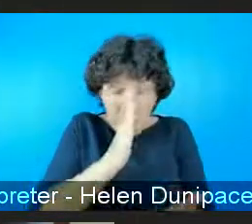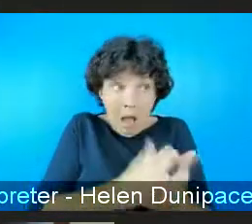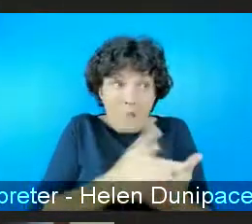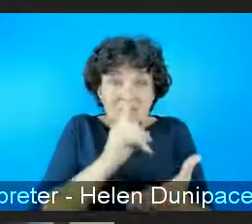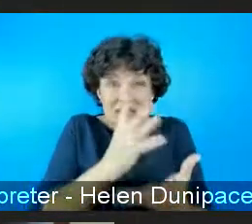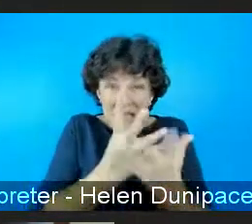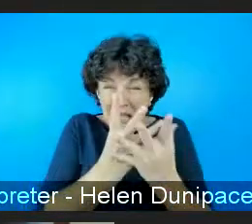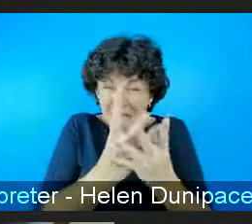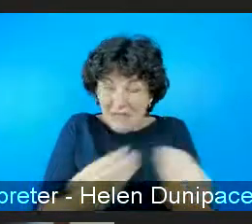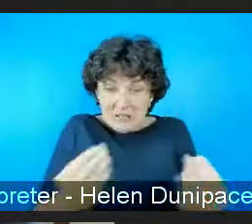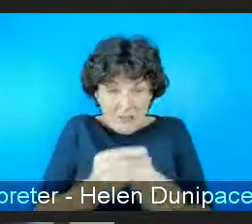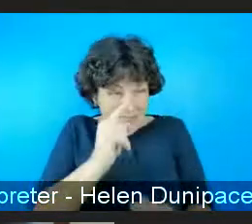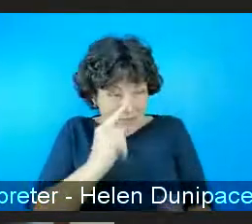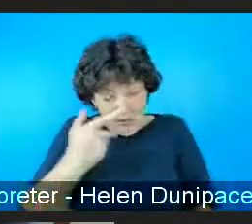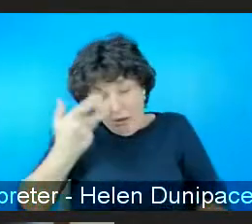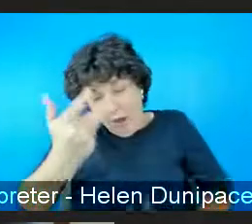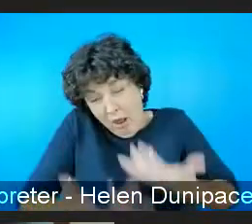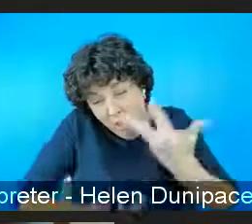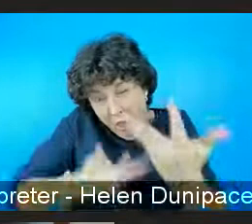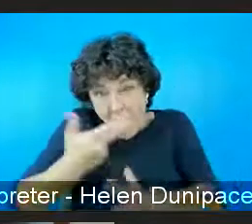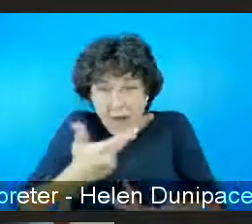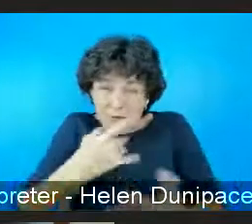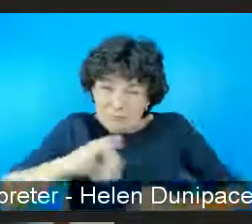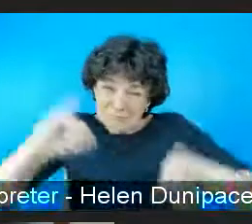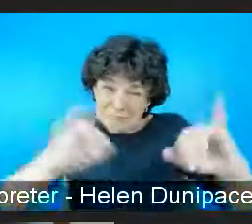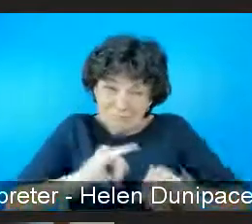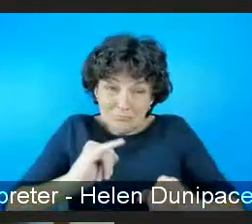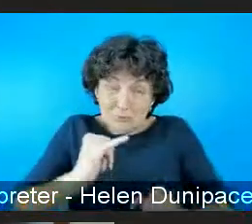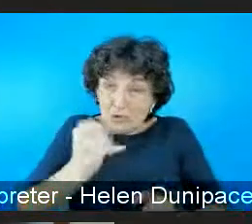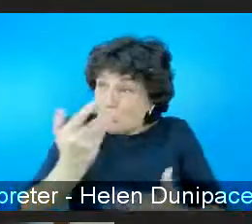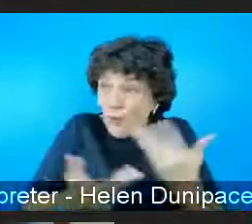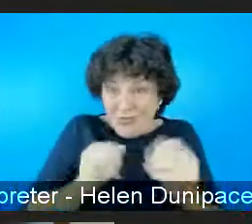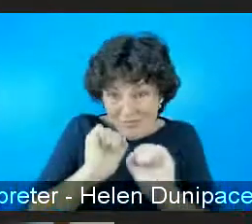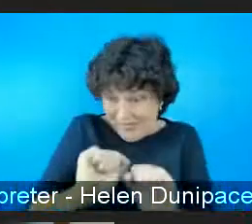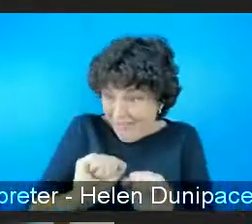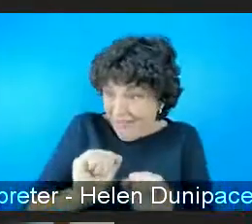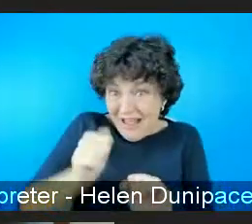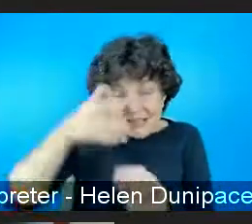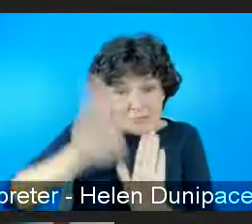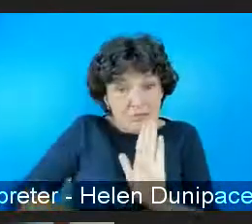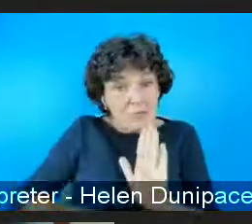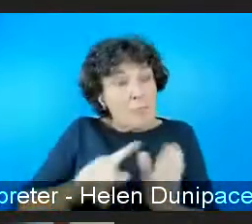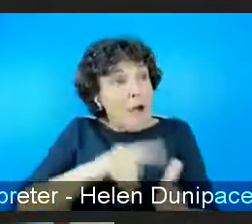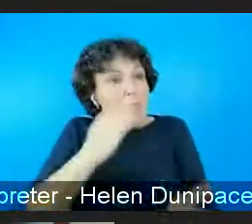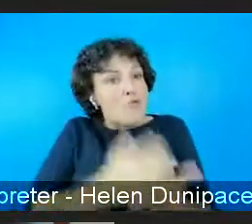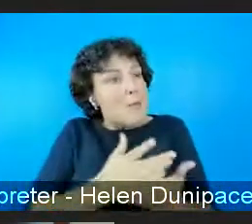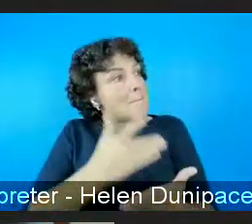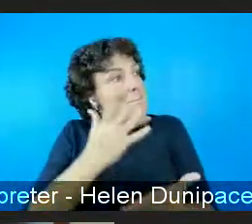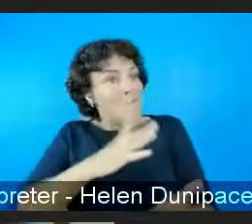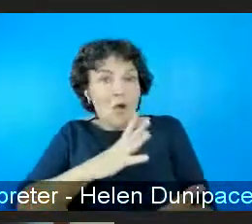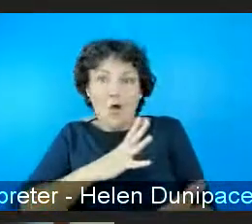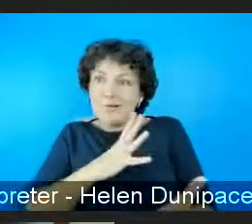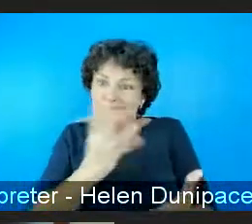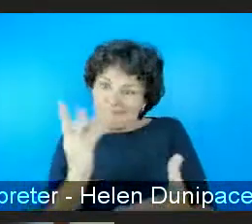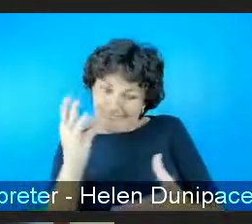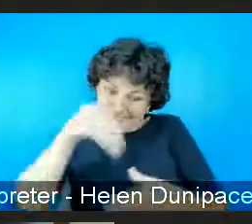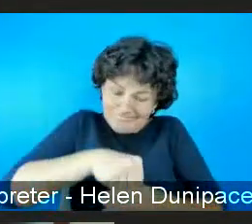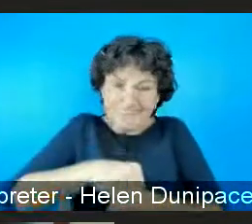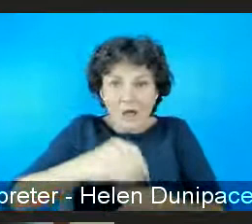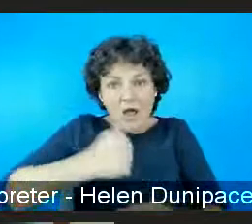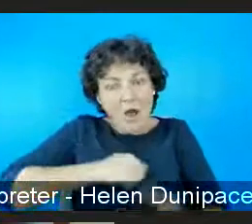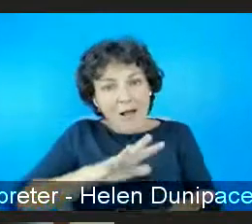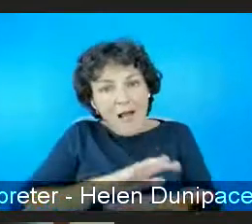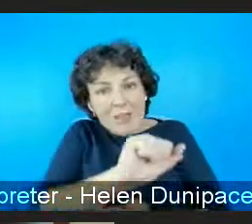horrific stories but because it's such an acceptable part of um of their existence and an